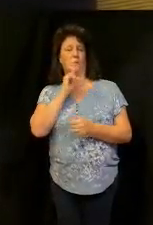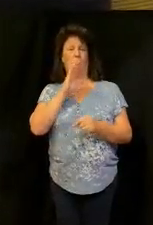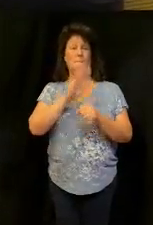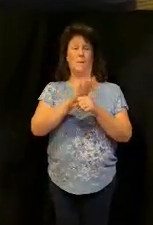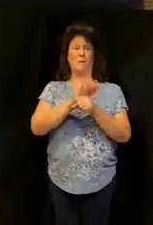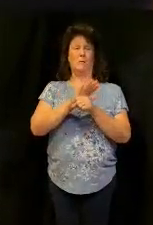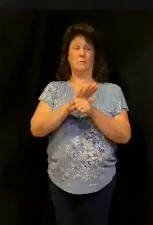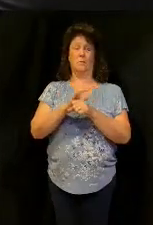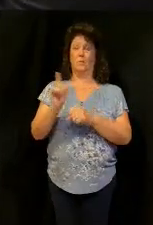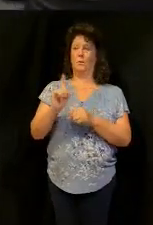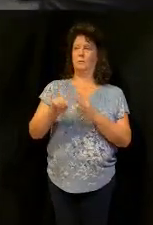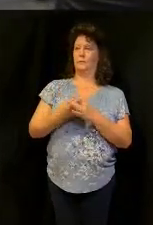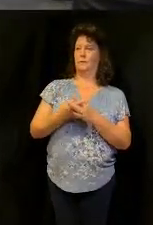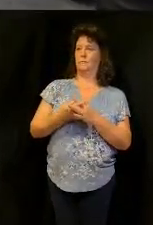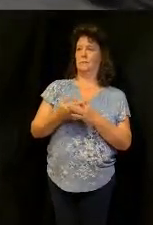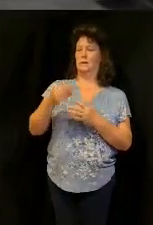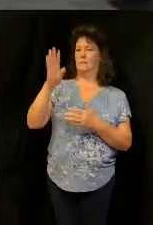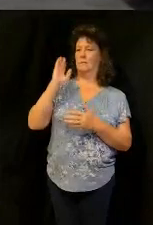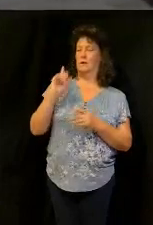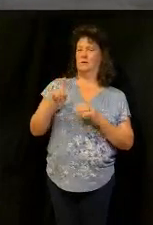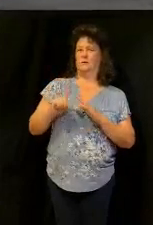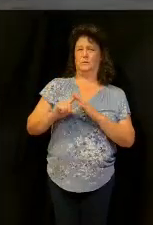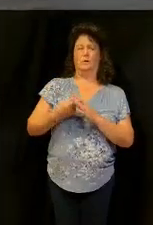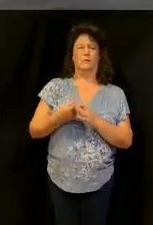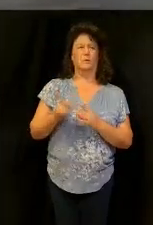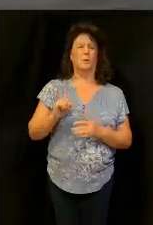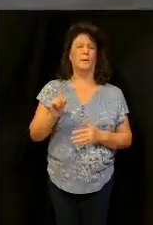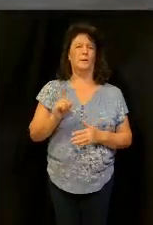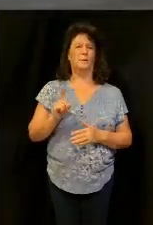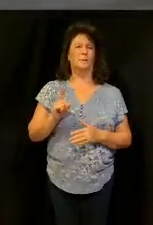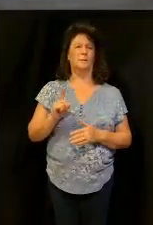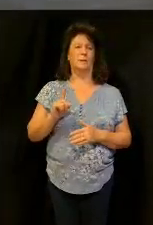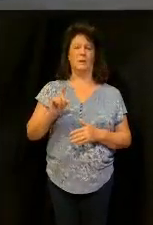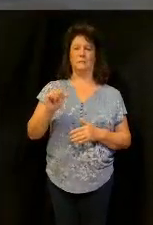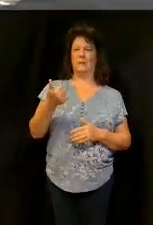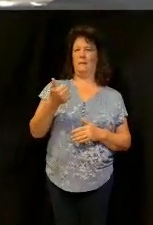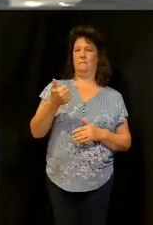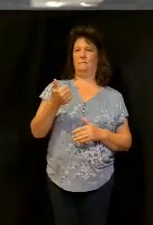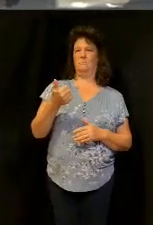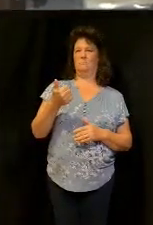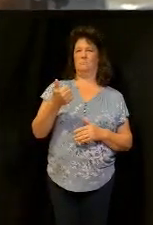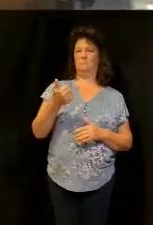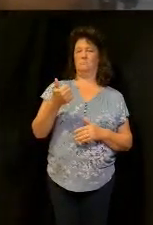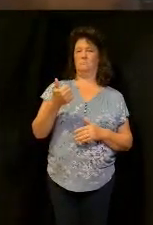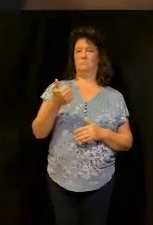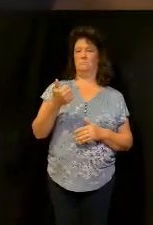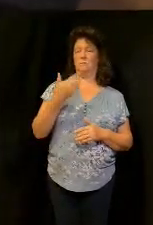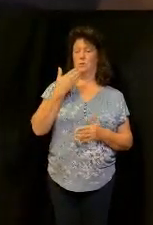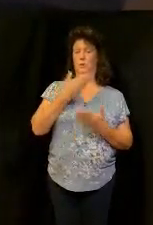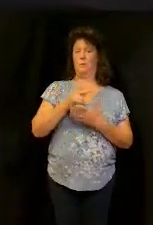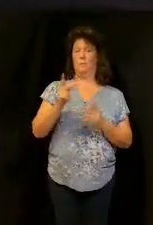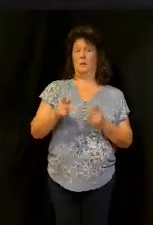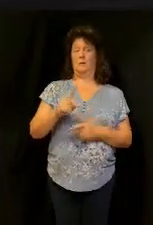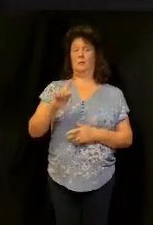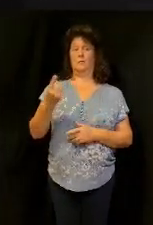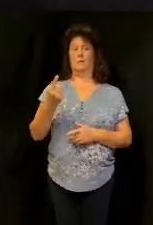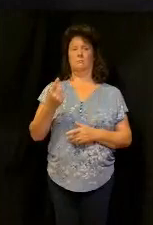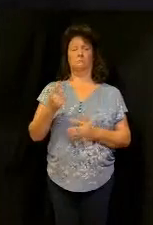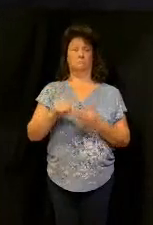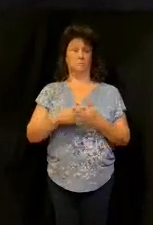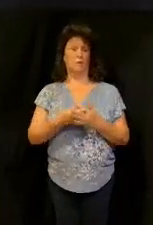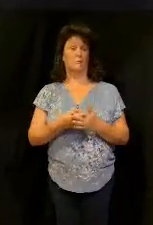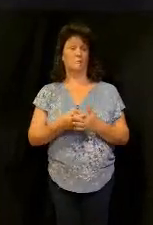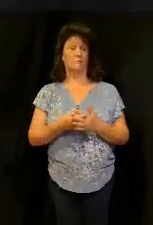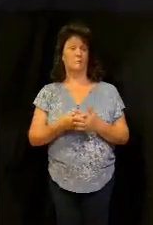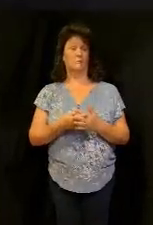where do i start god has given us a starting point the ten that's a good place to start if you're not there yet give